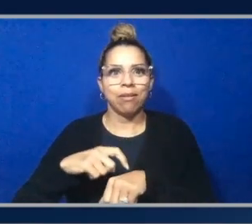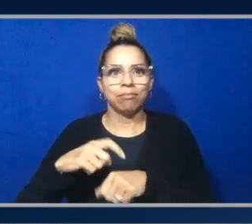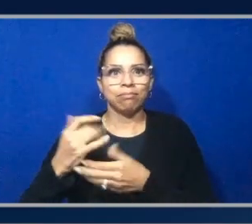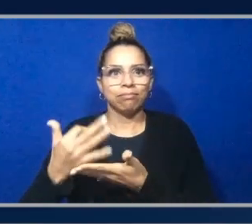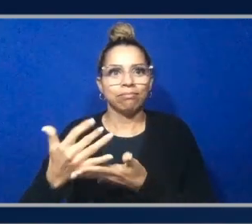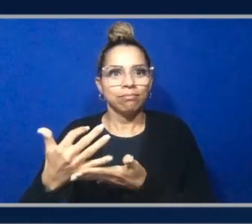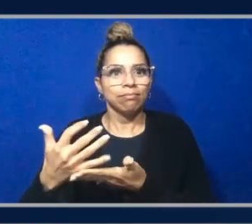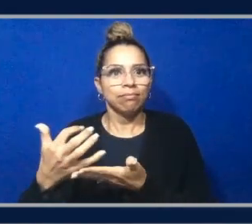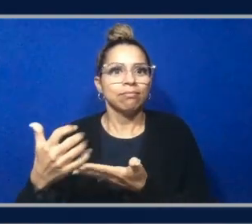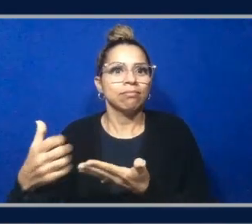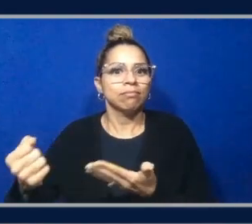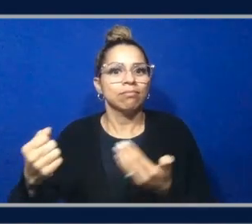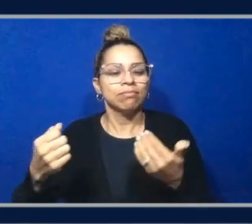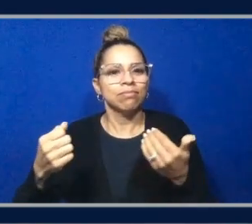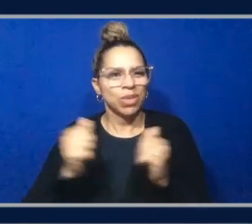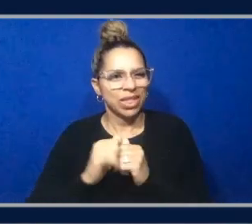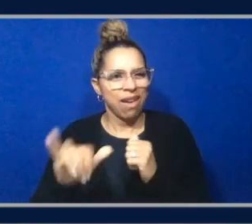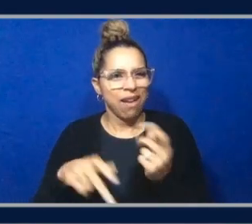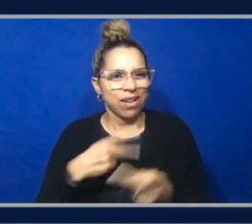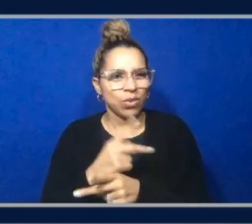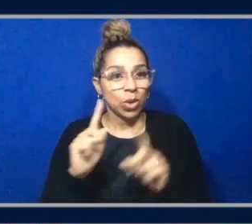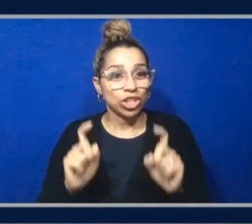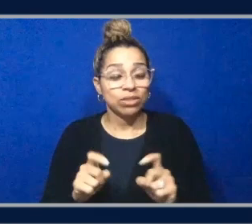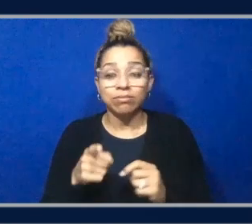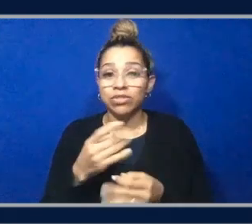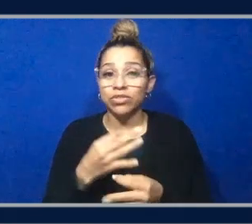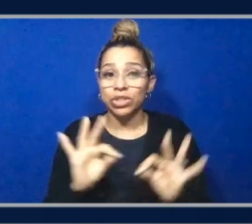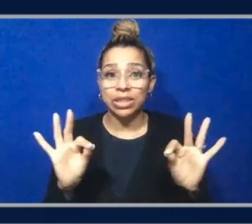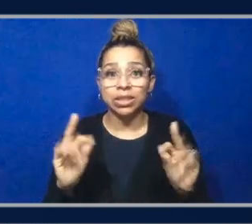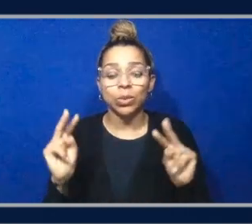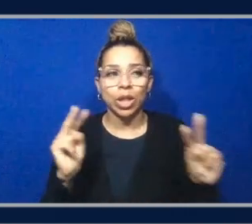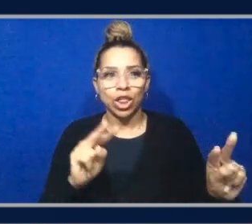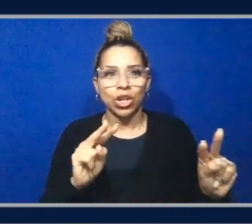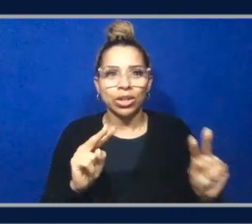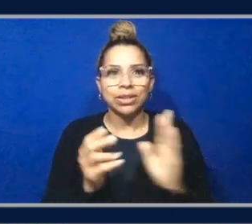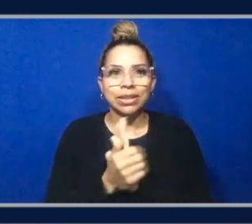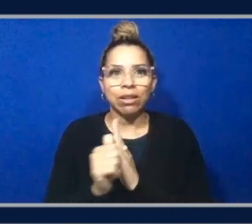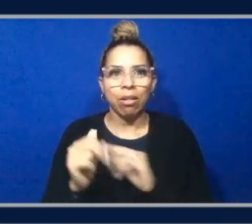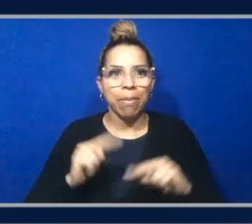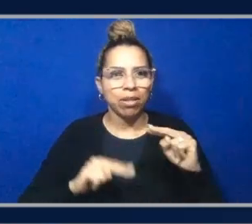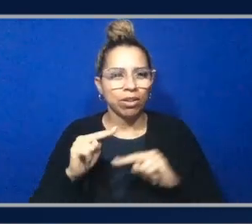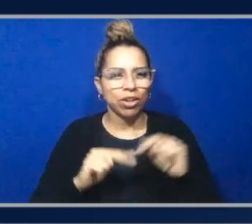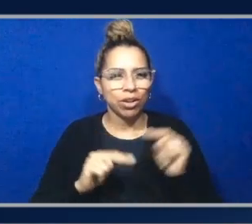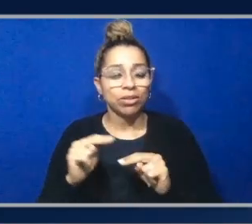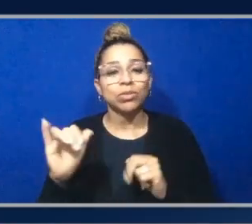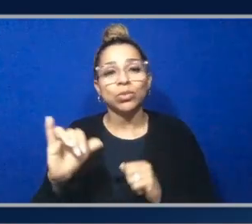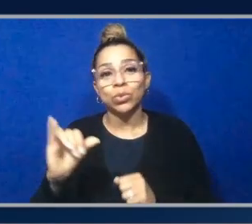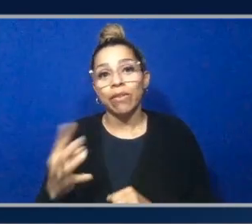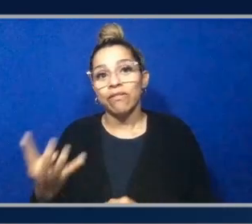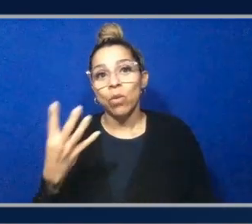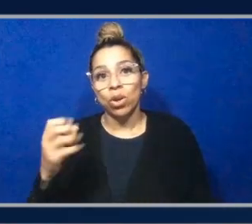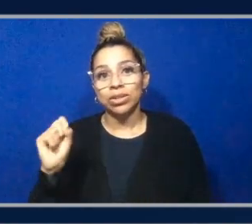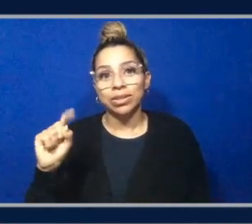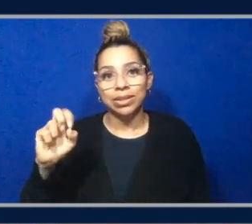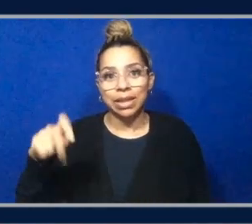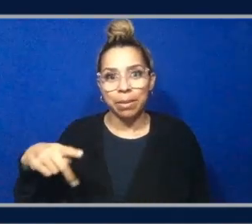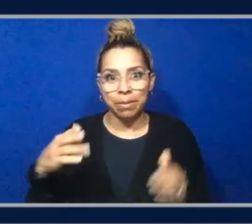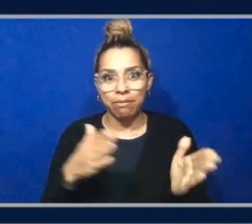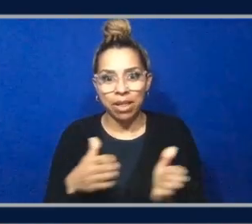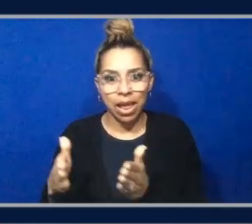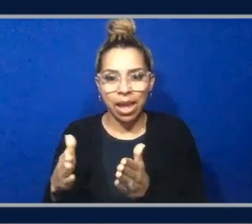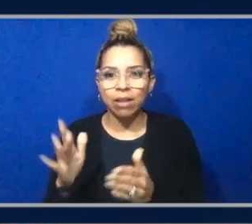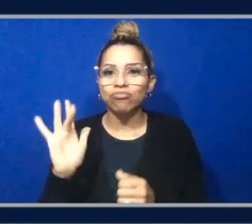This product is free. You can navigate to Skill Builder from the four-step plan and access choose to enroll